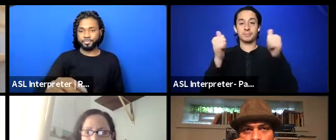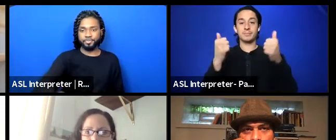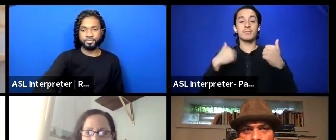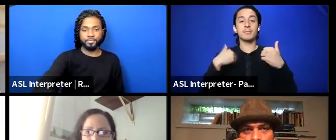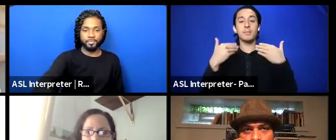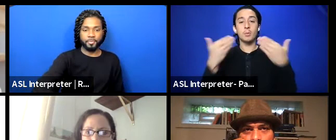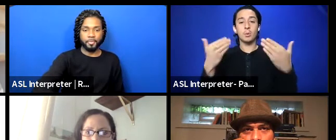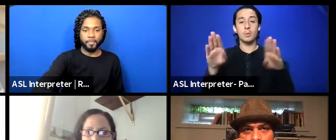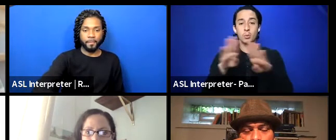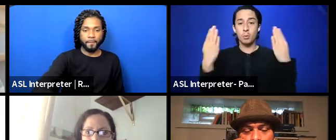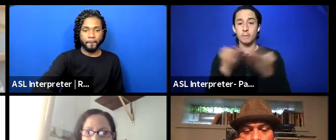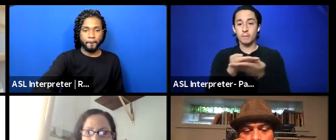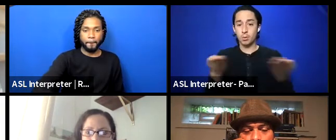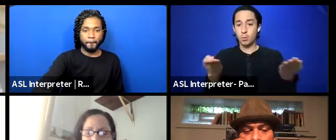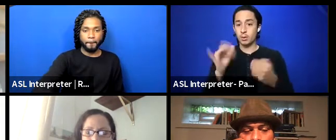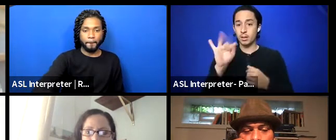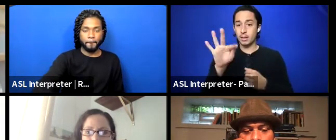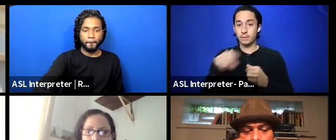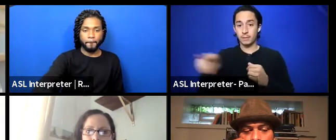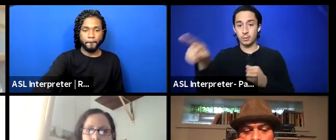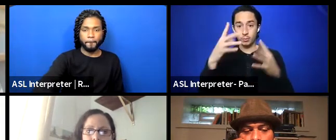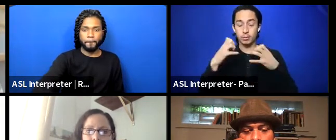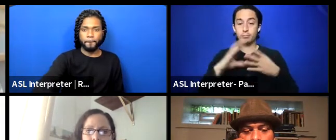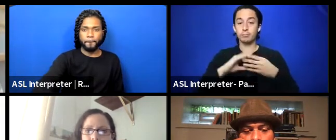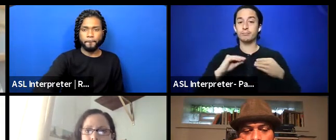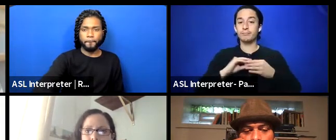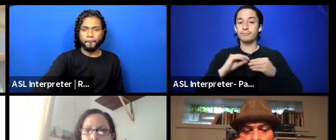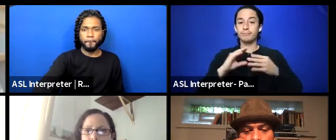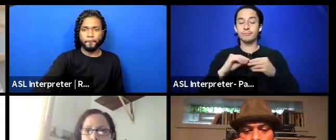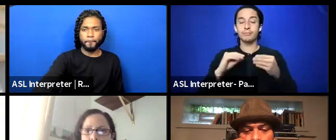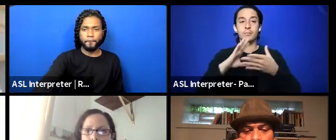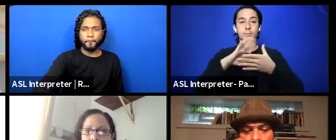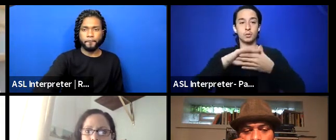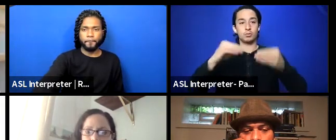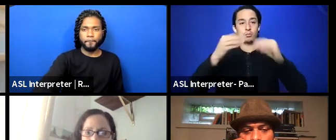you want to share from your city, your strategy, your own personal experience,